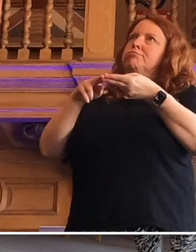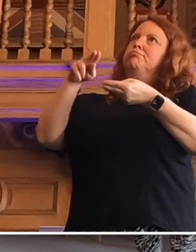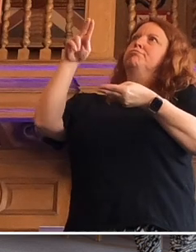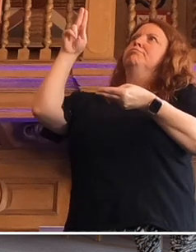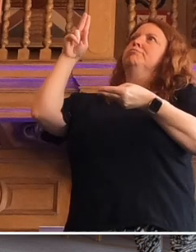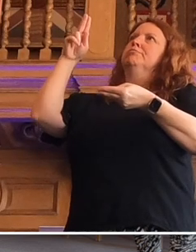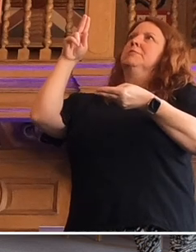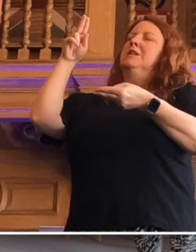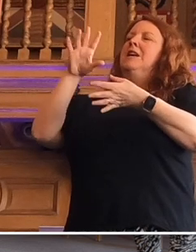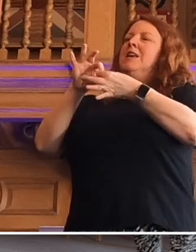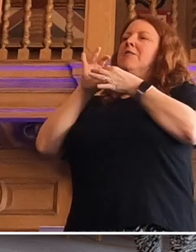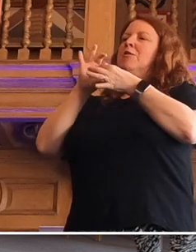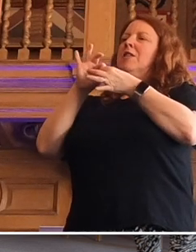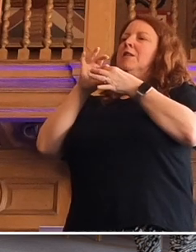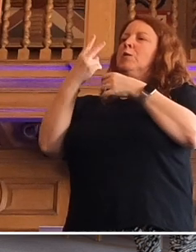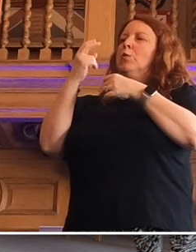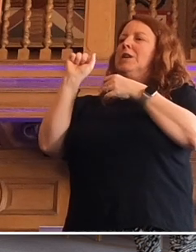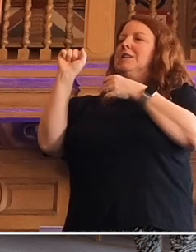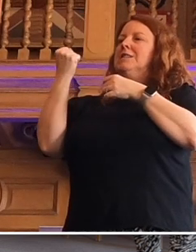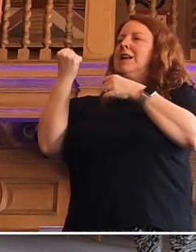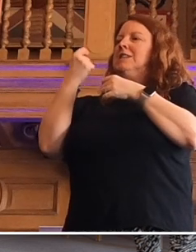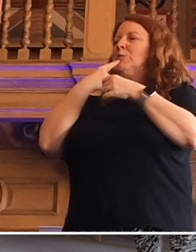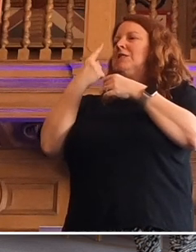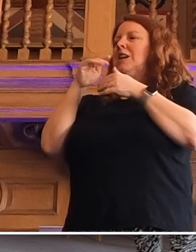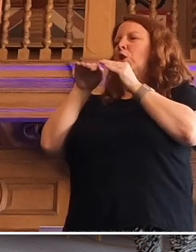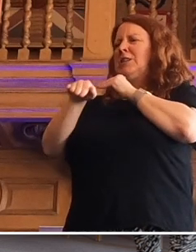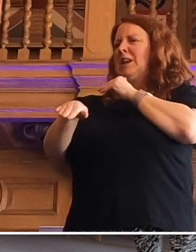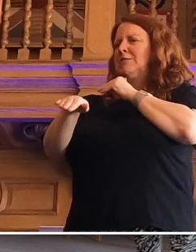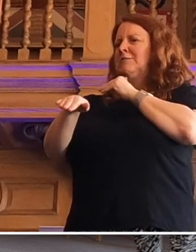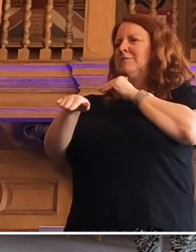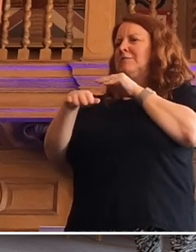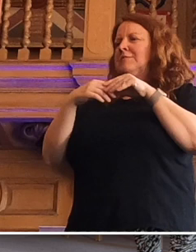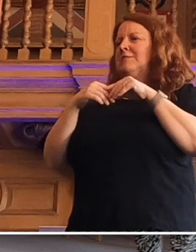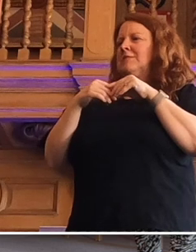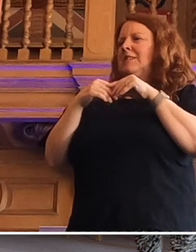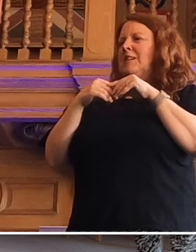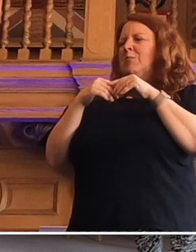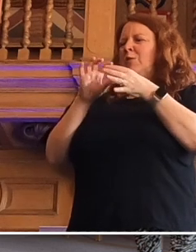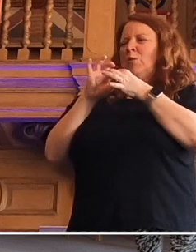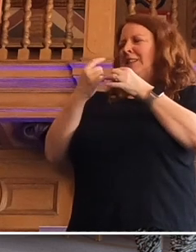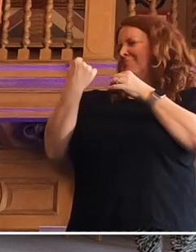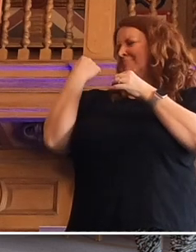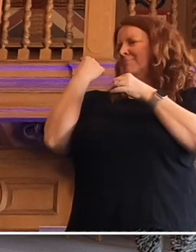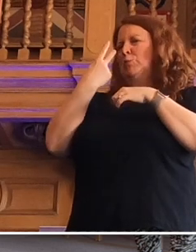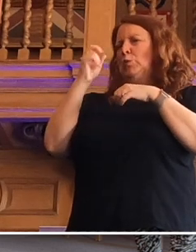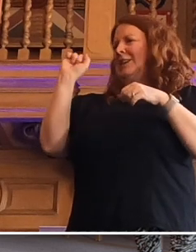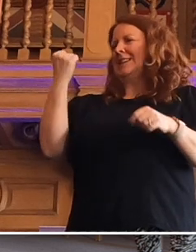2010, yeah, poverty's been going down. But why would you take relative to 2010?